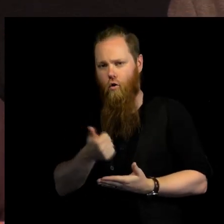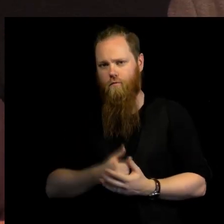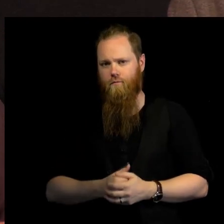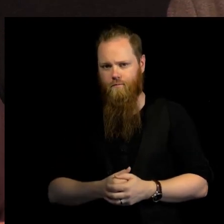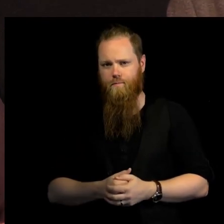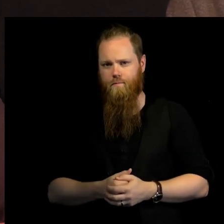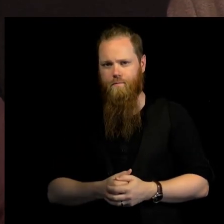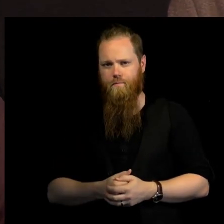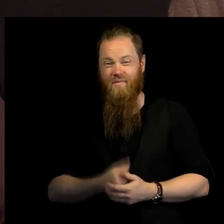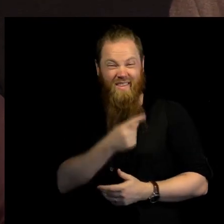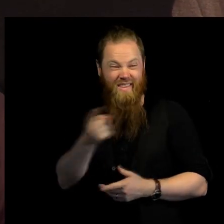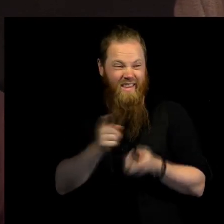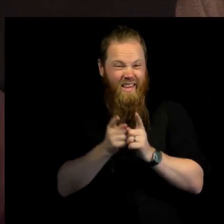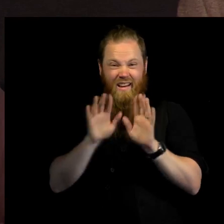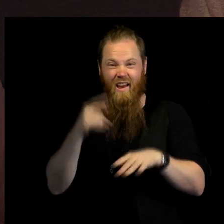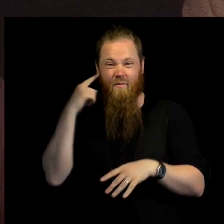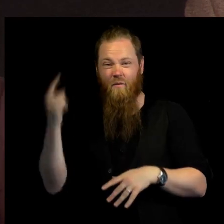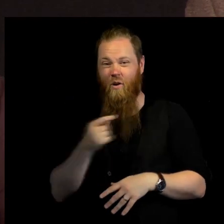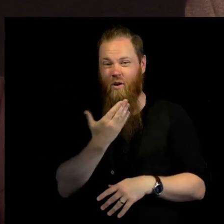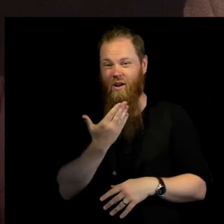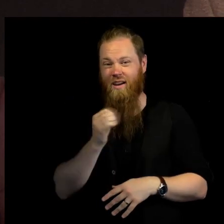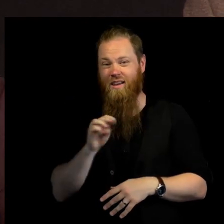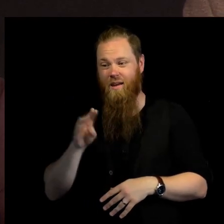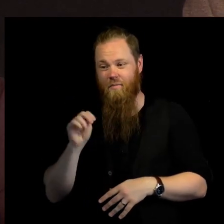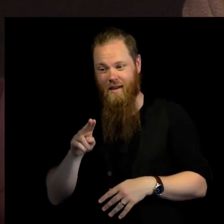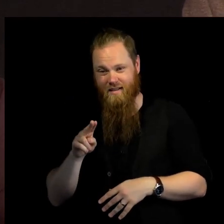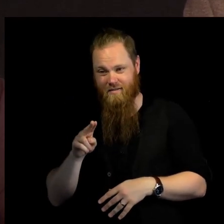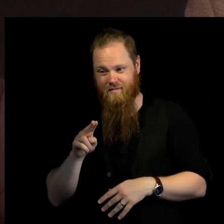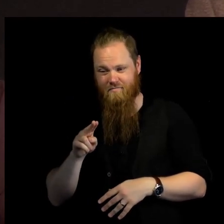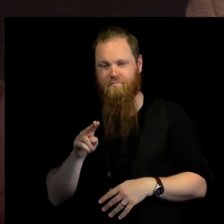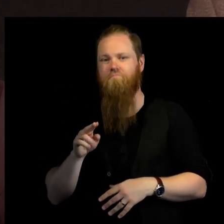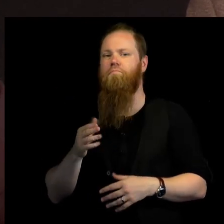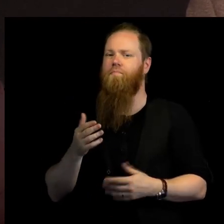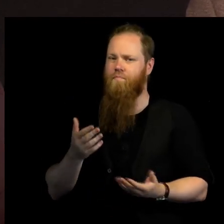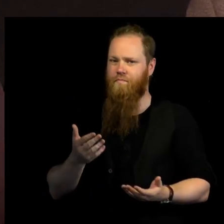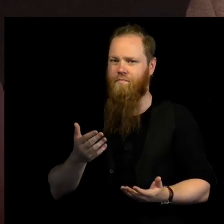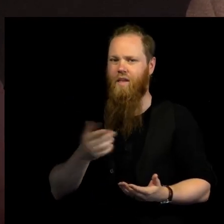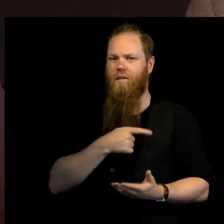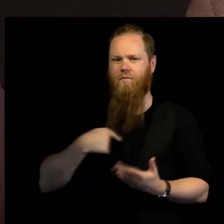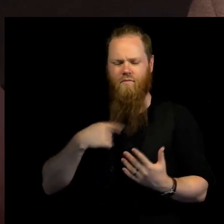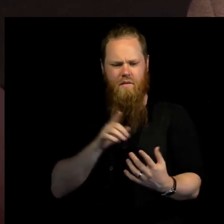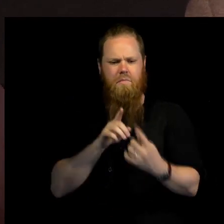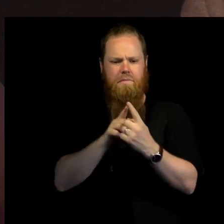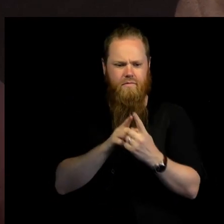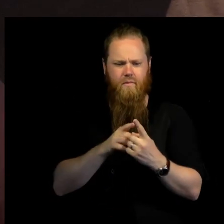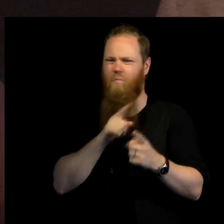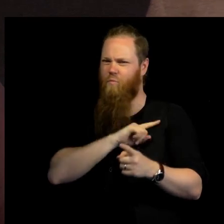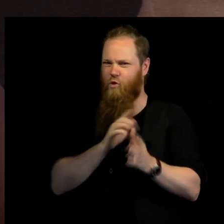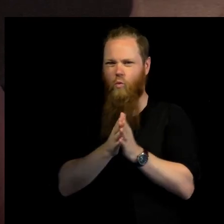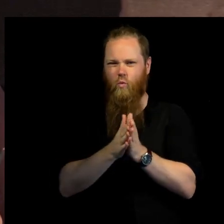You might have heard also in Yemen that we are facing enormous challenges these days.